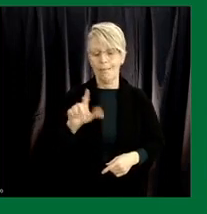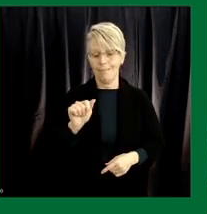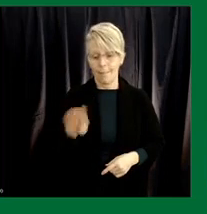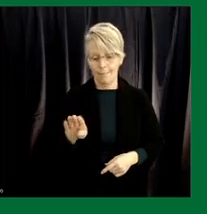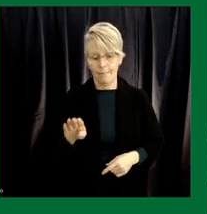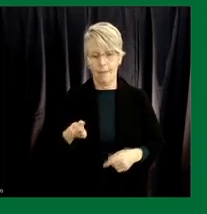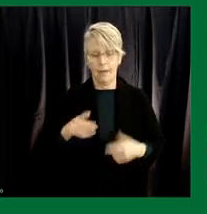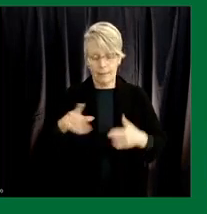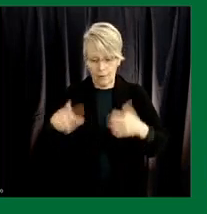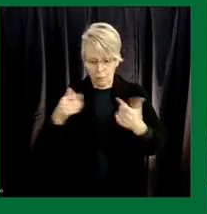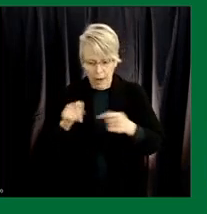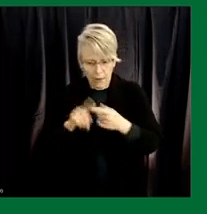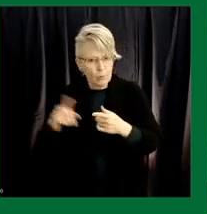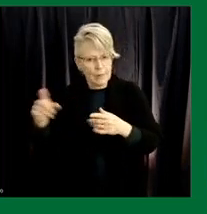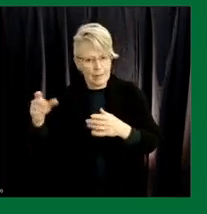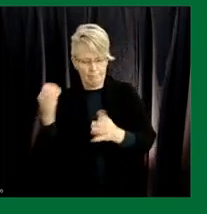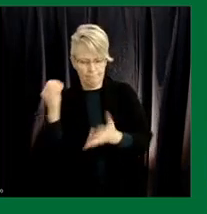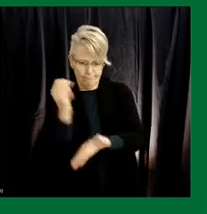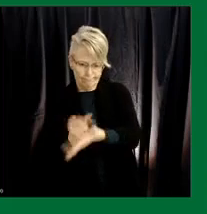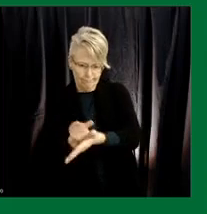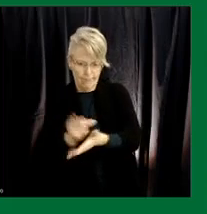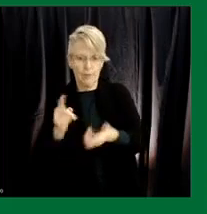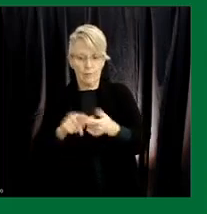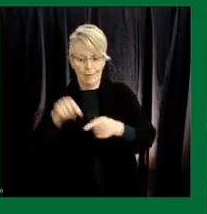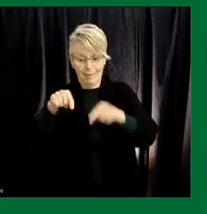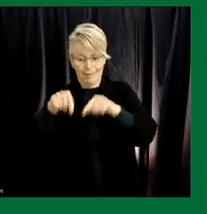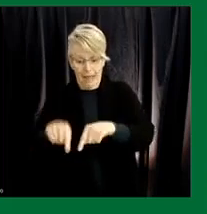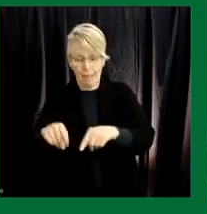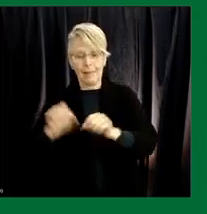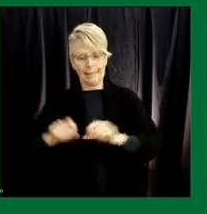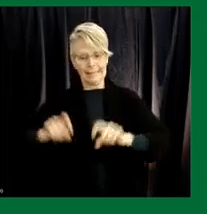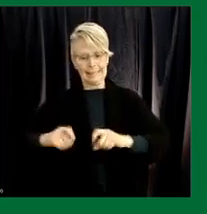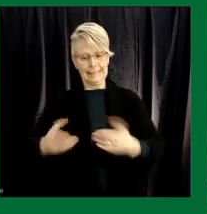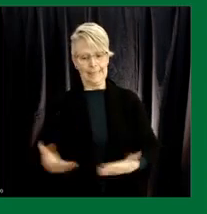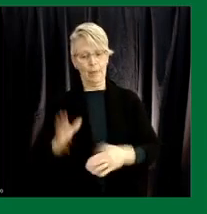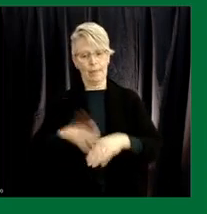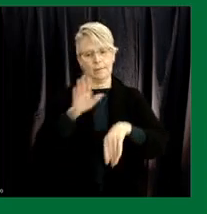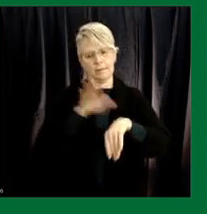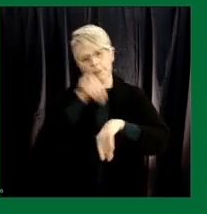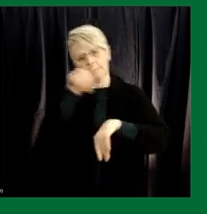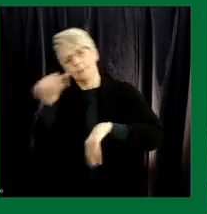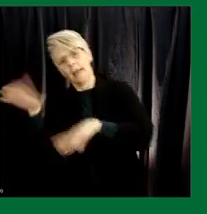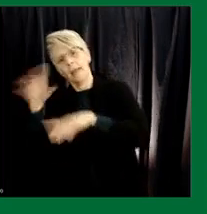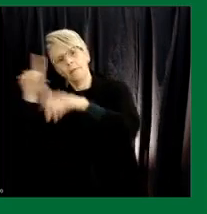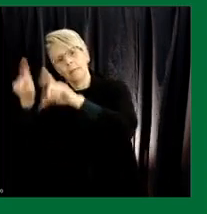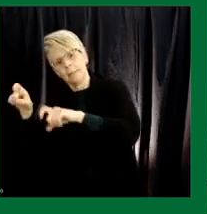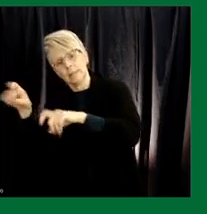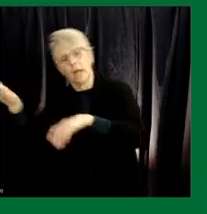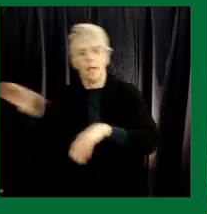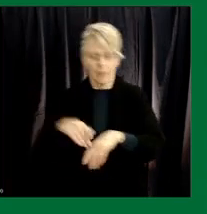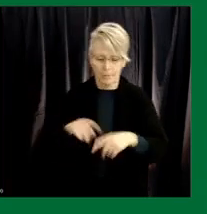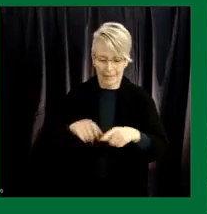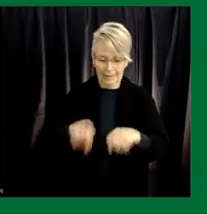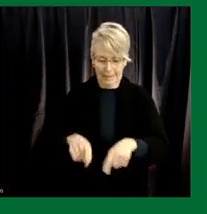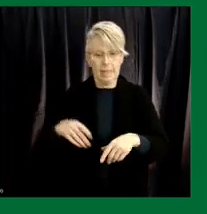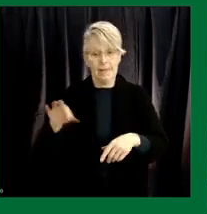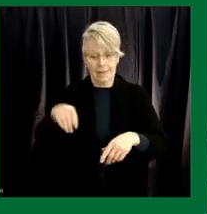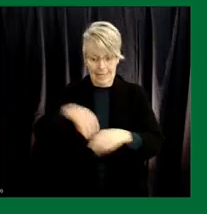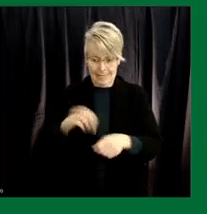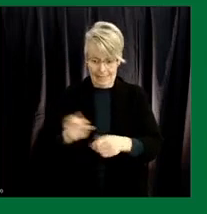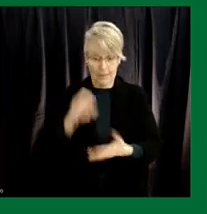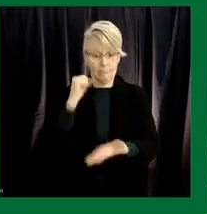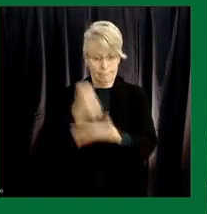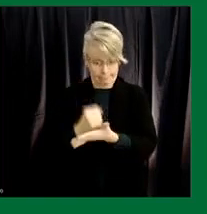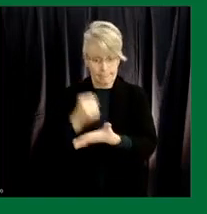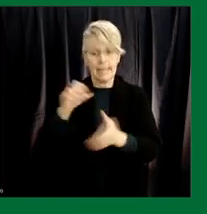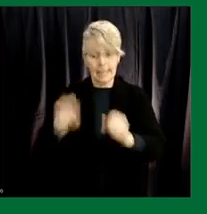process to ensure that we're able to test those variants uh here right here in saskatchewan and that would would enable two things a little quicker turnaround i believe of